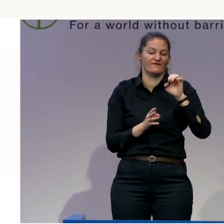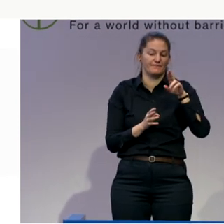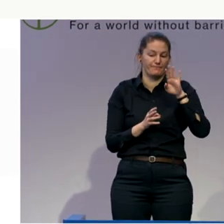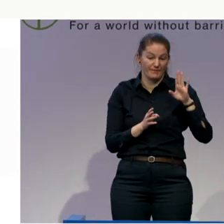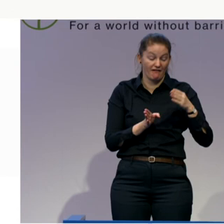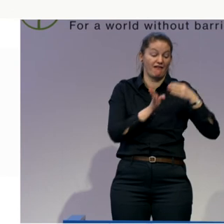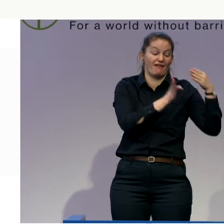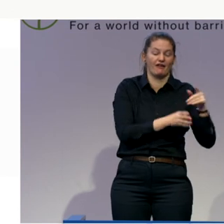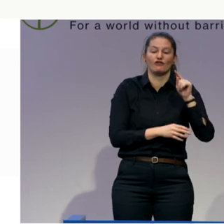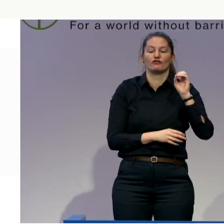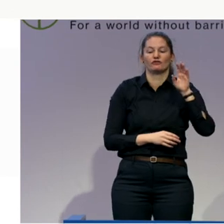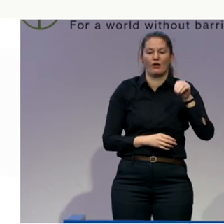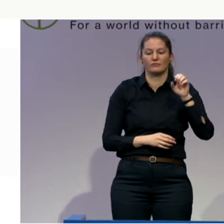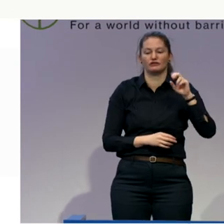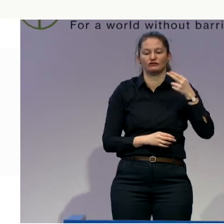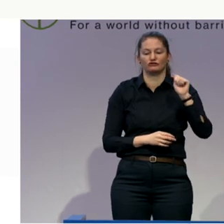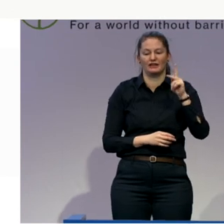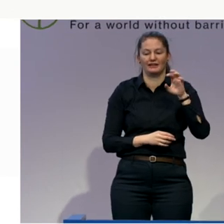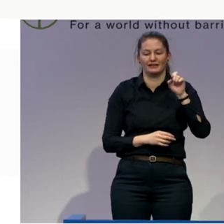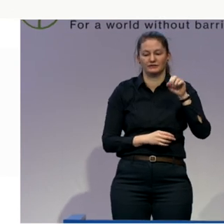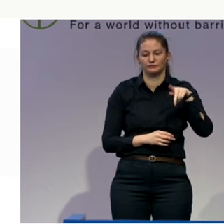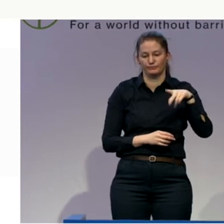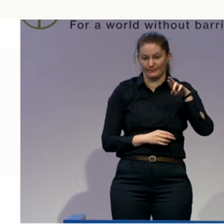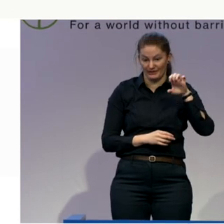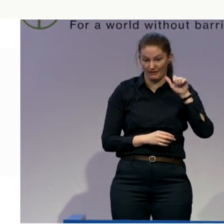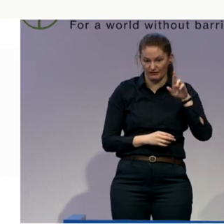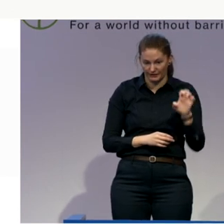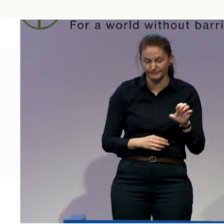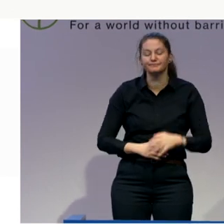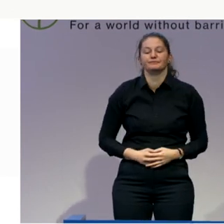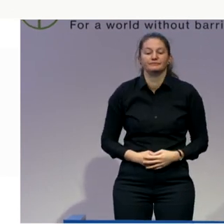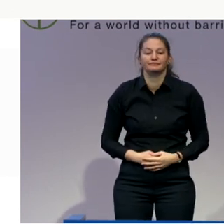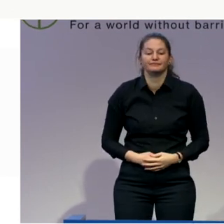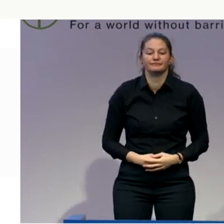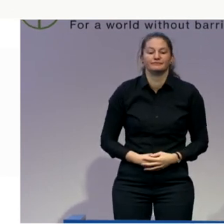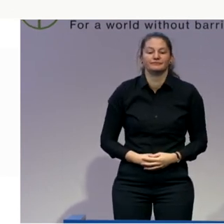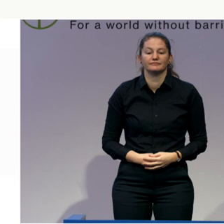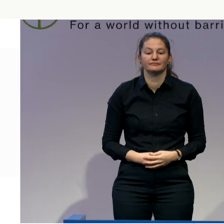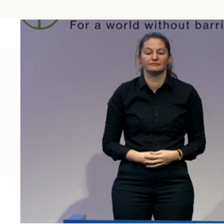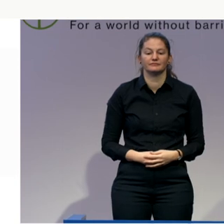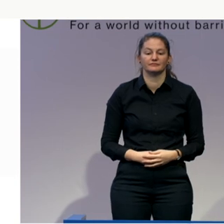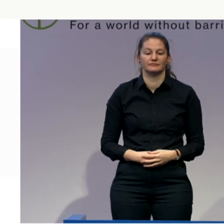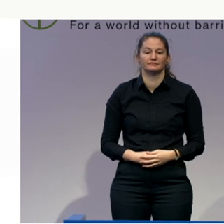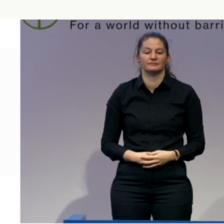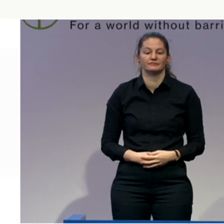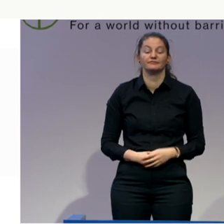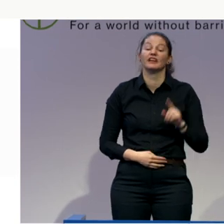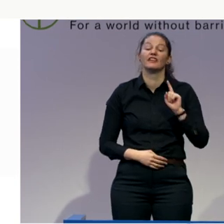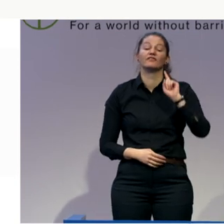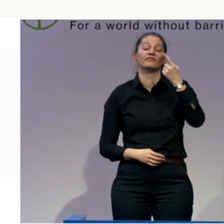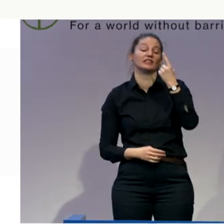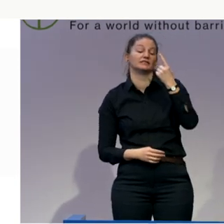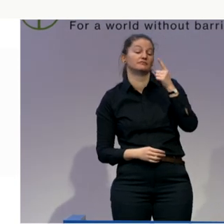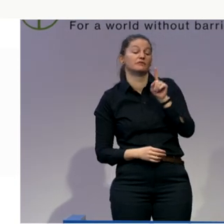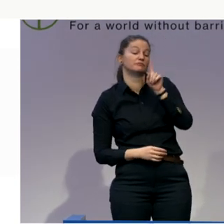And what I should like to do is ask each of my panelists, starting with Tom, to